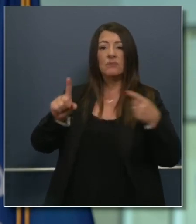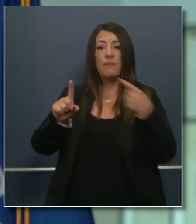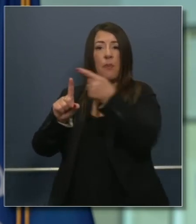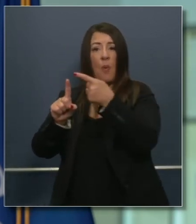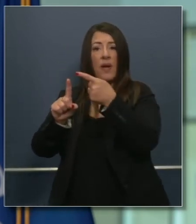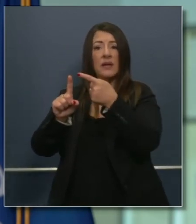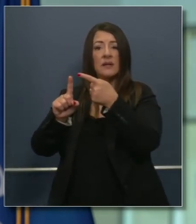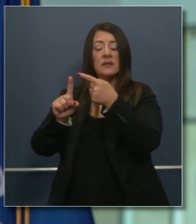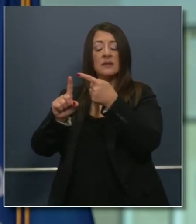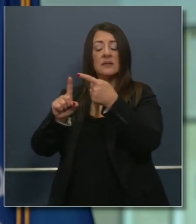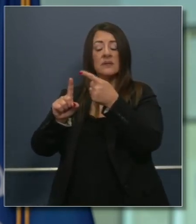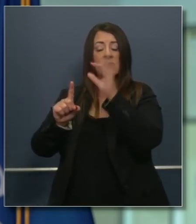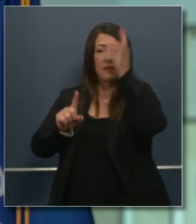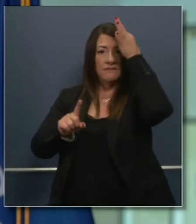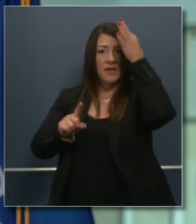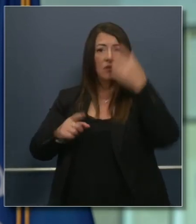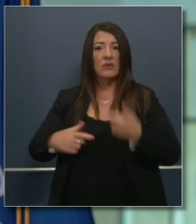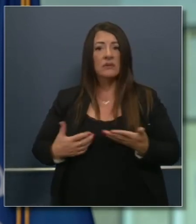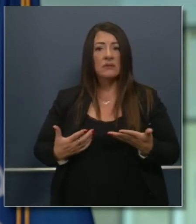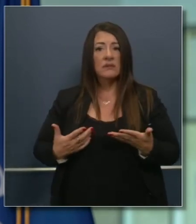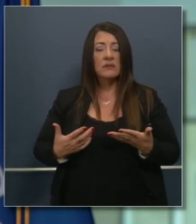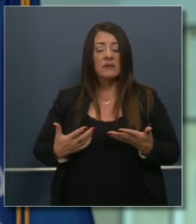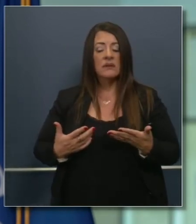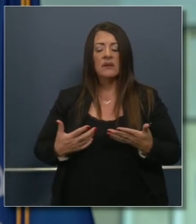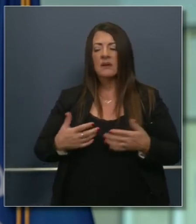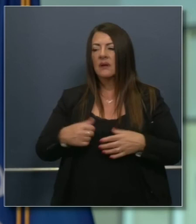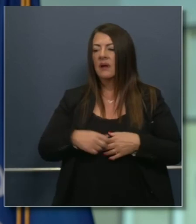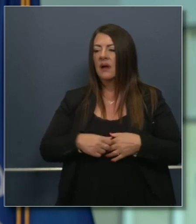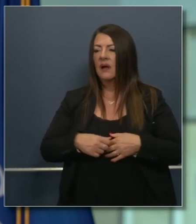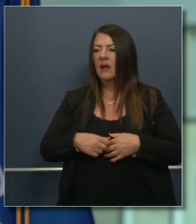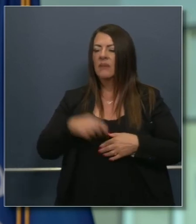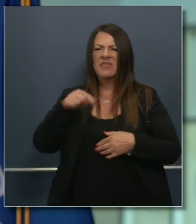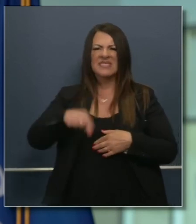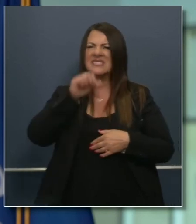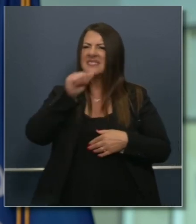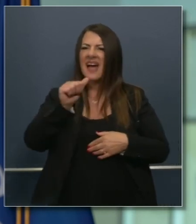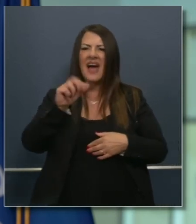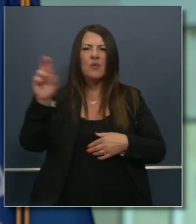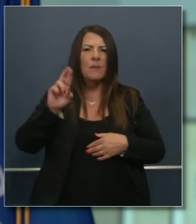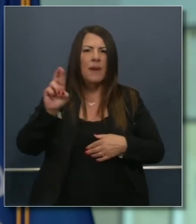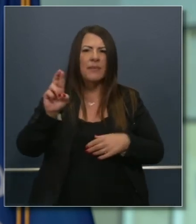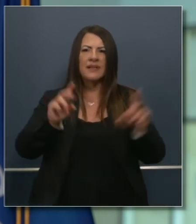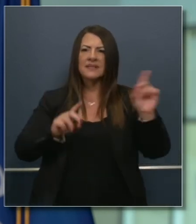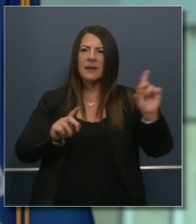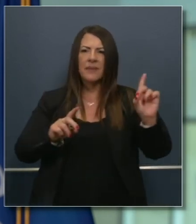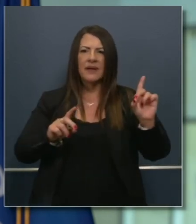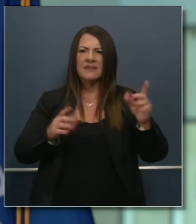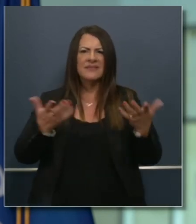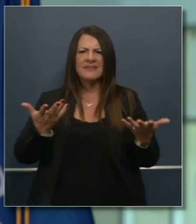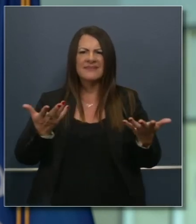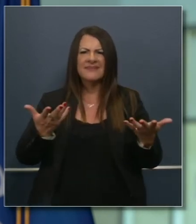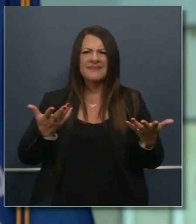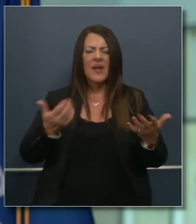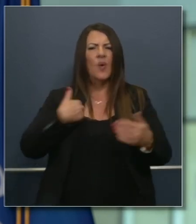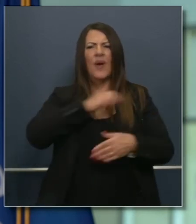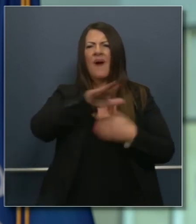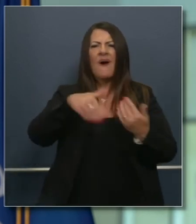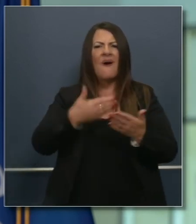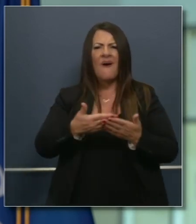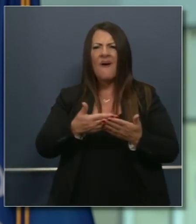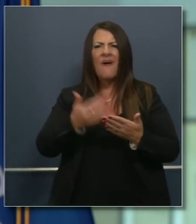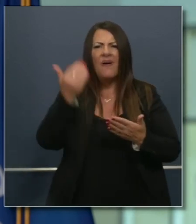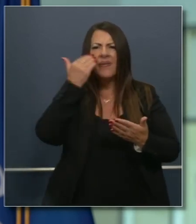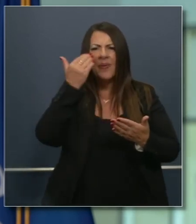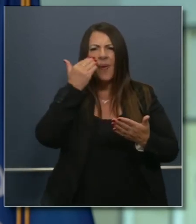out, and I don't know that this, by any stretch, is even a partisan issue. I think vast majority of us, regardless of our political stripes,